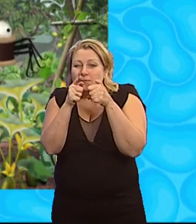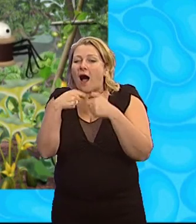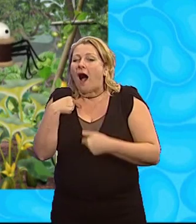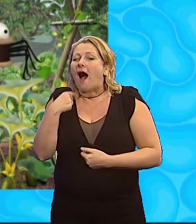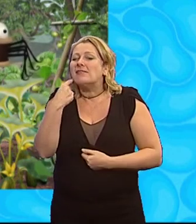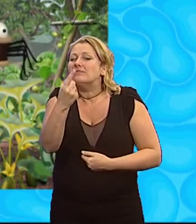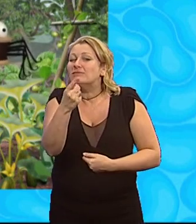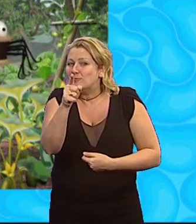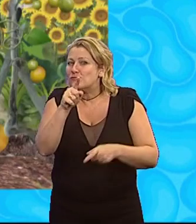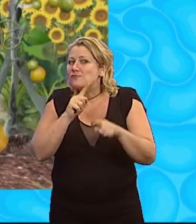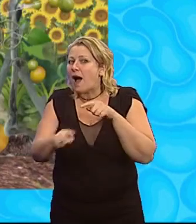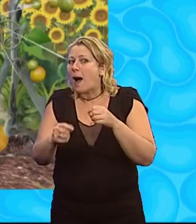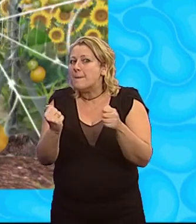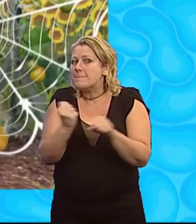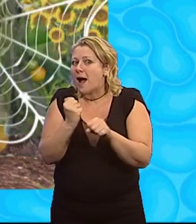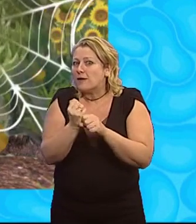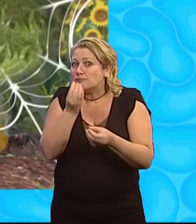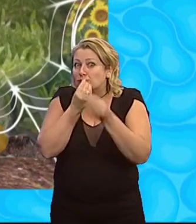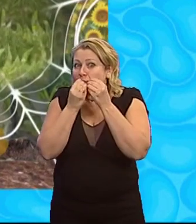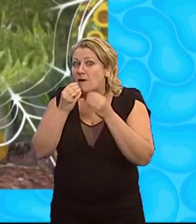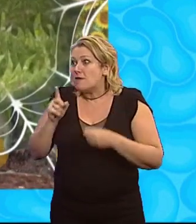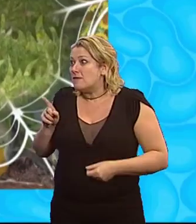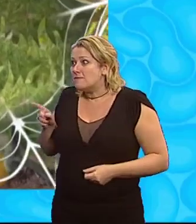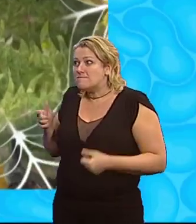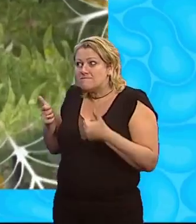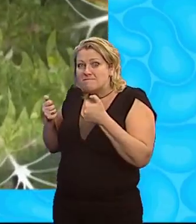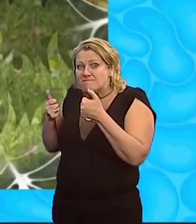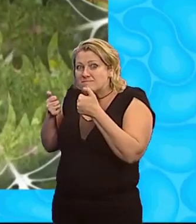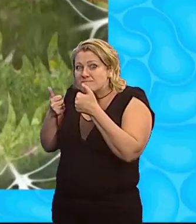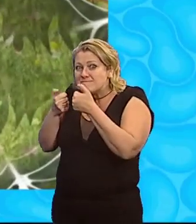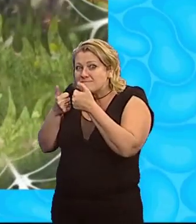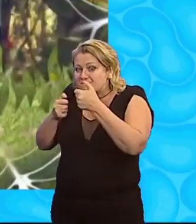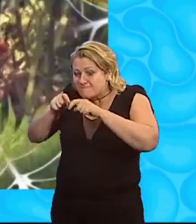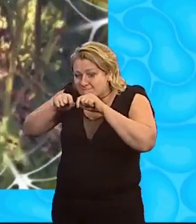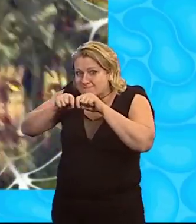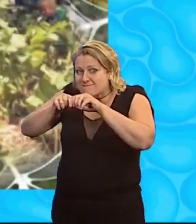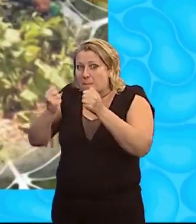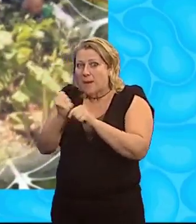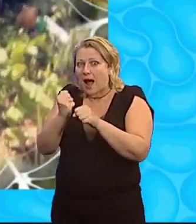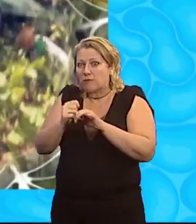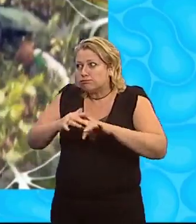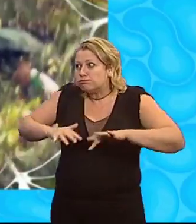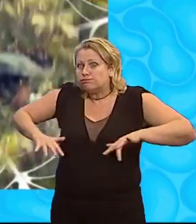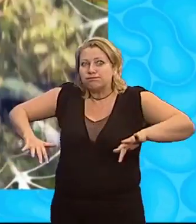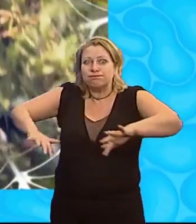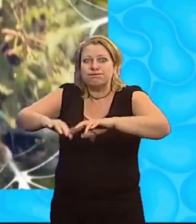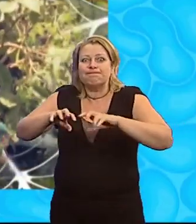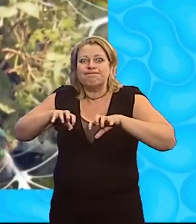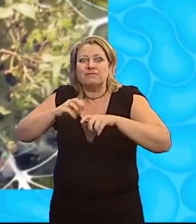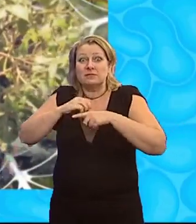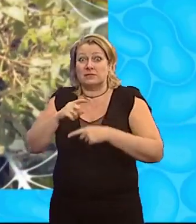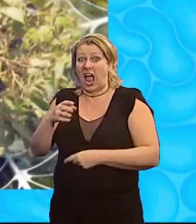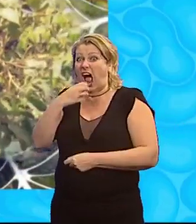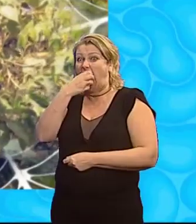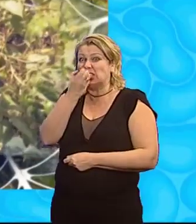To make a meal for the Creepy Crawly concert Straight from the garden Into the